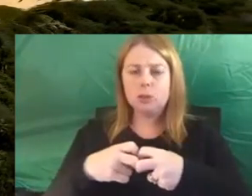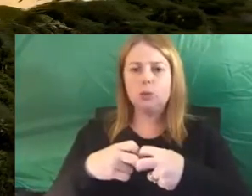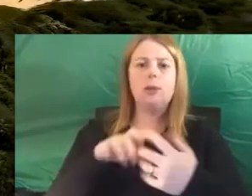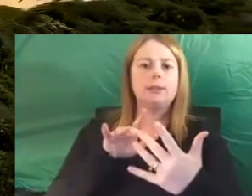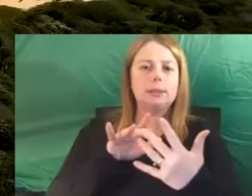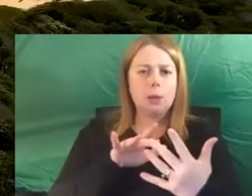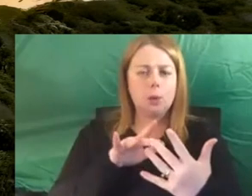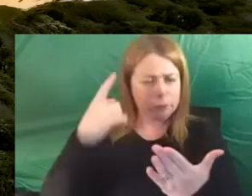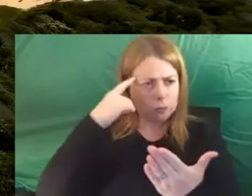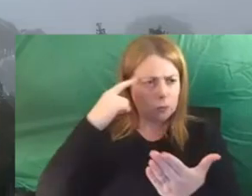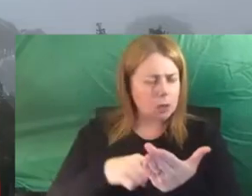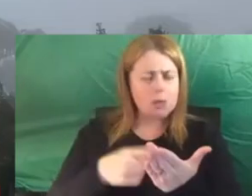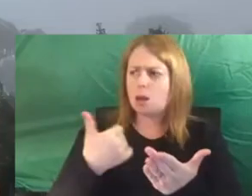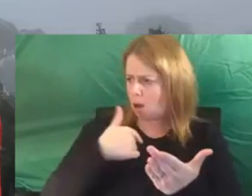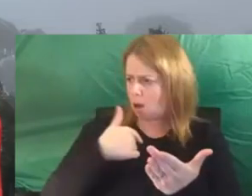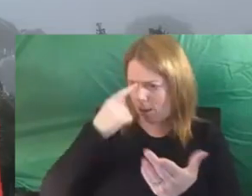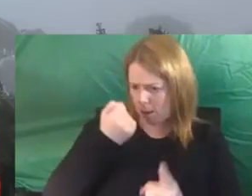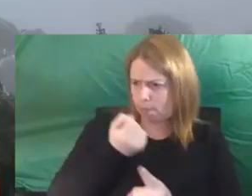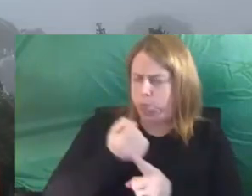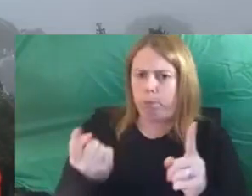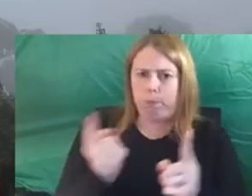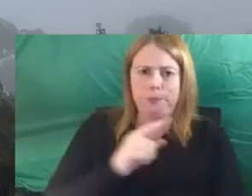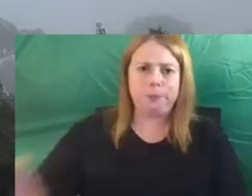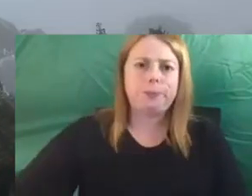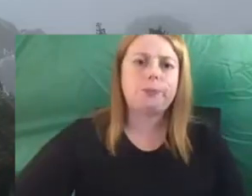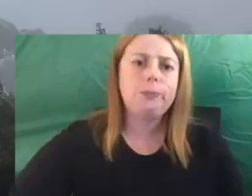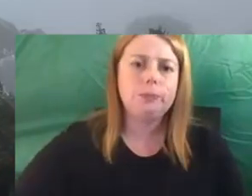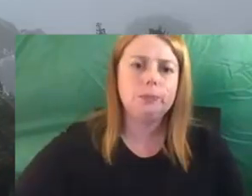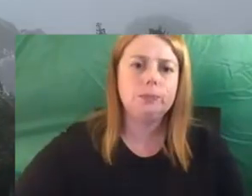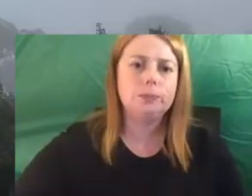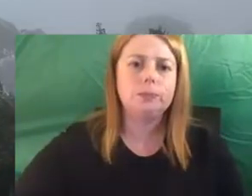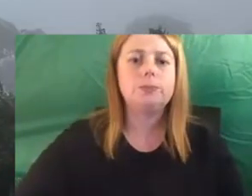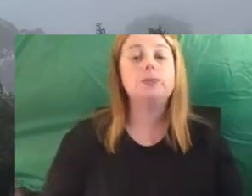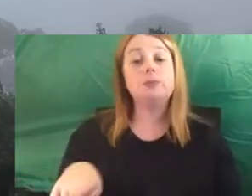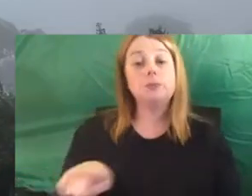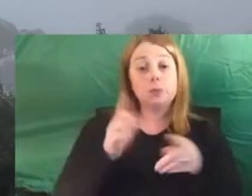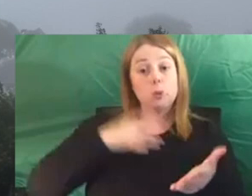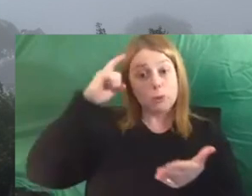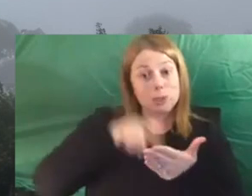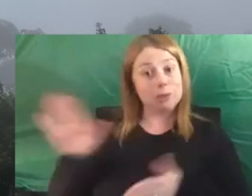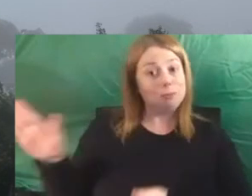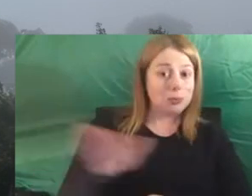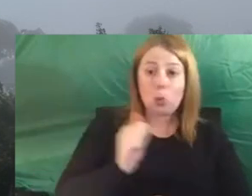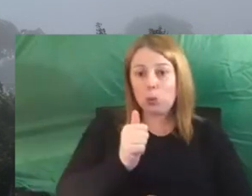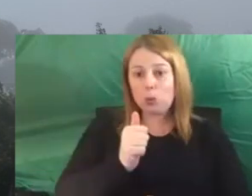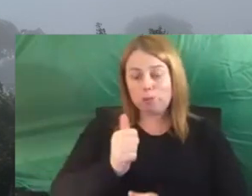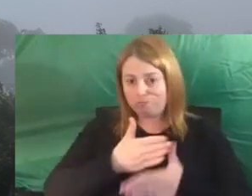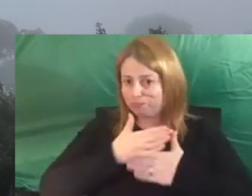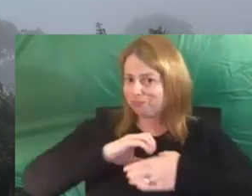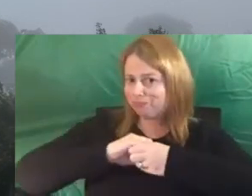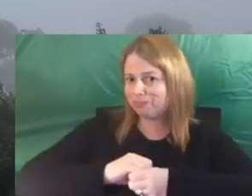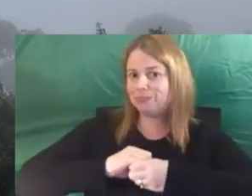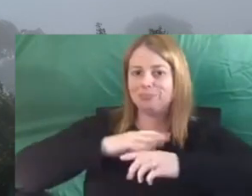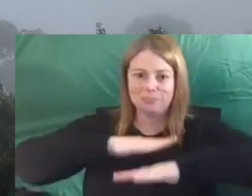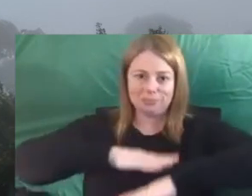that we can make. And I'd also like to acknowledge all of the traditional owners